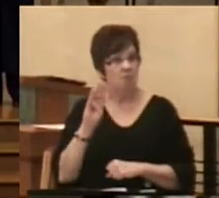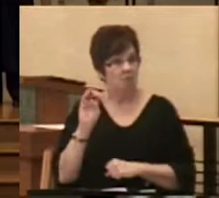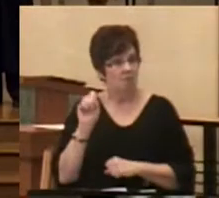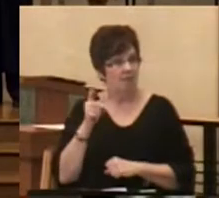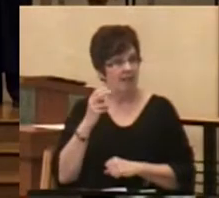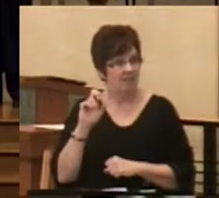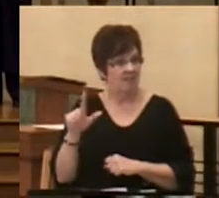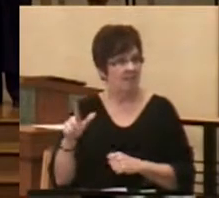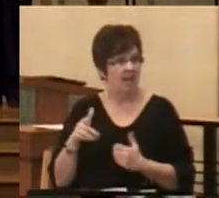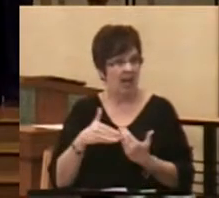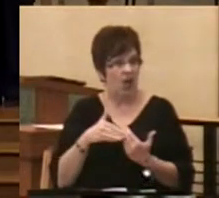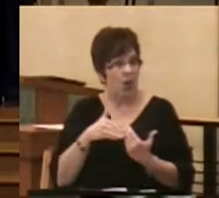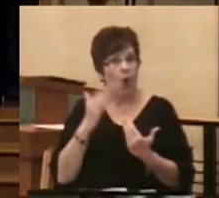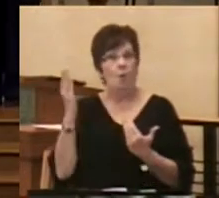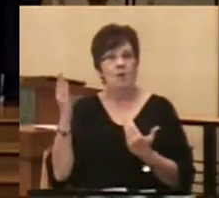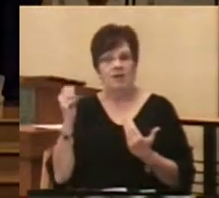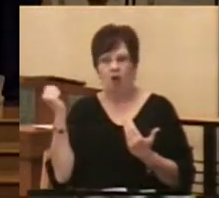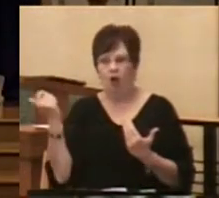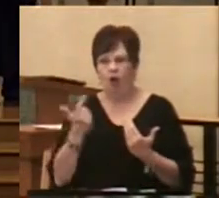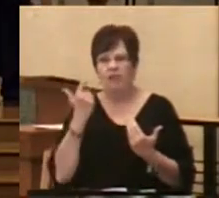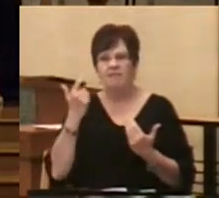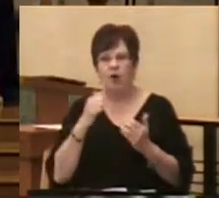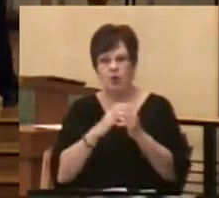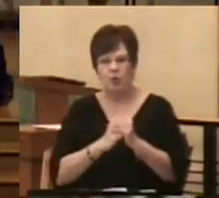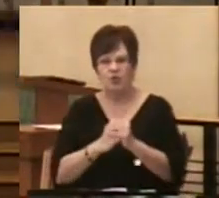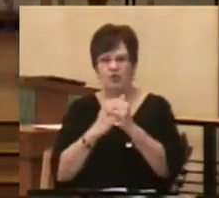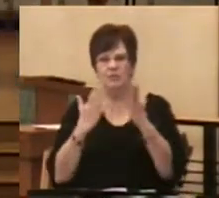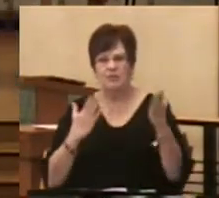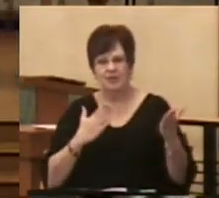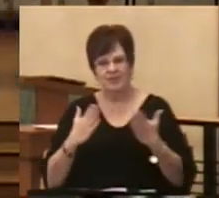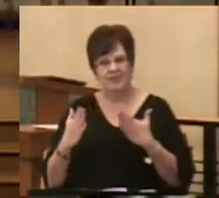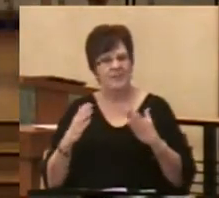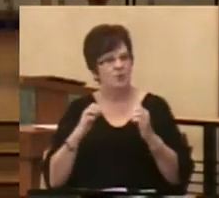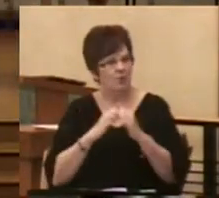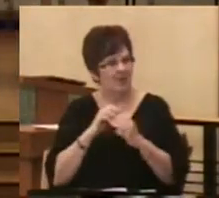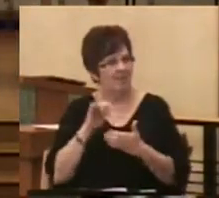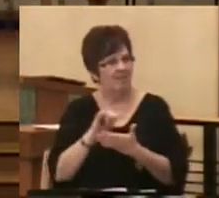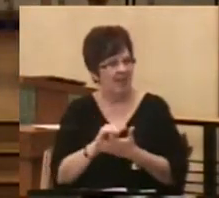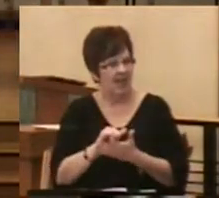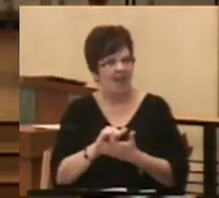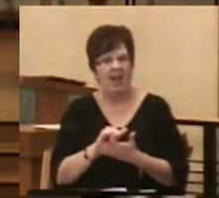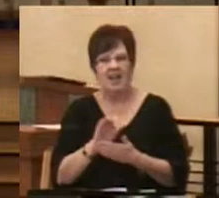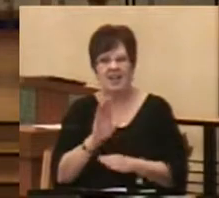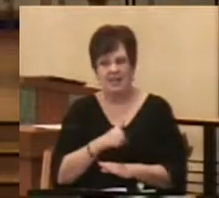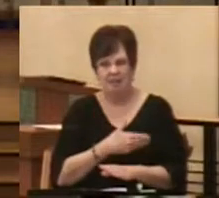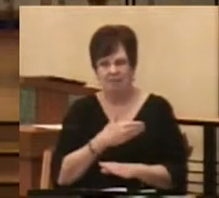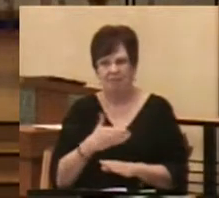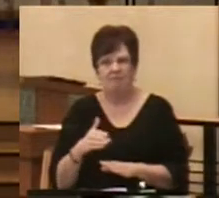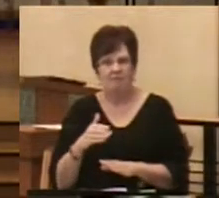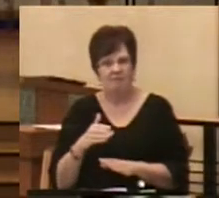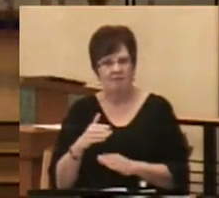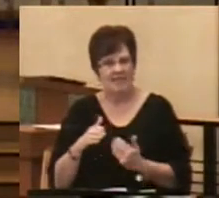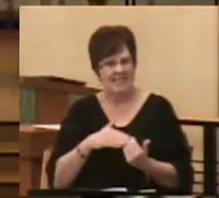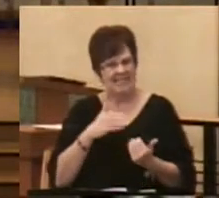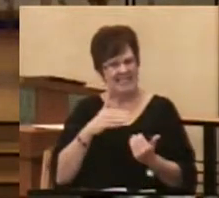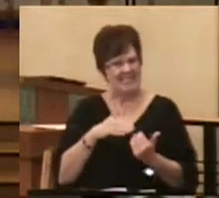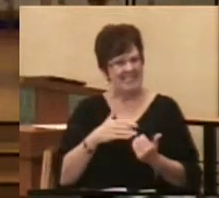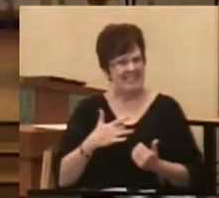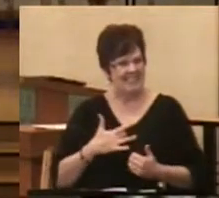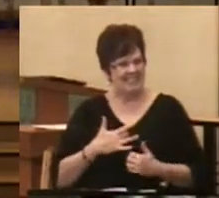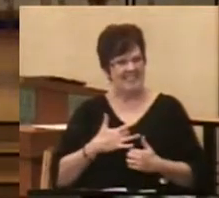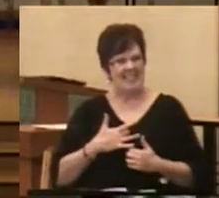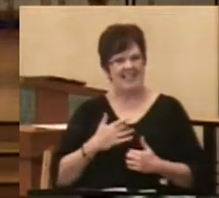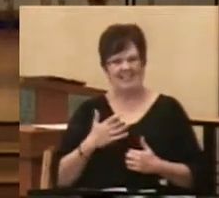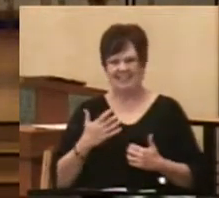opened every one of our worship services on Sunday with that hymn. It is easy to sense, to